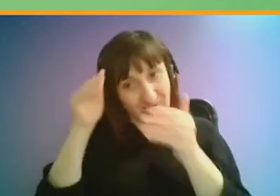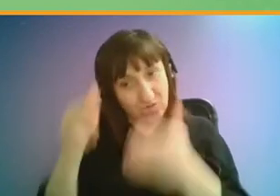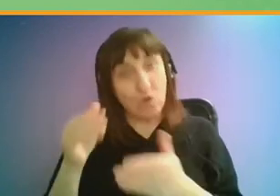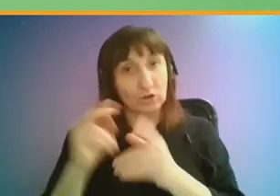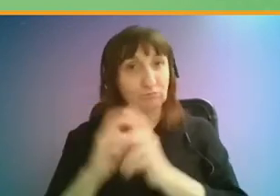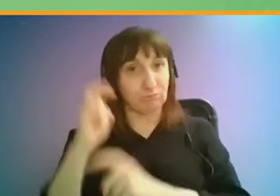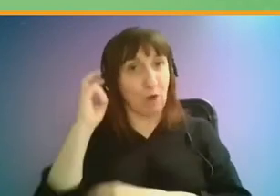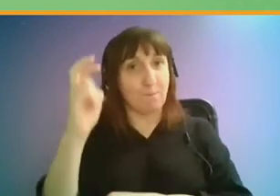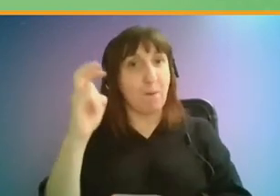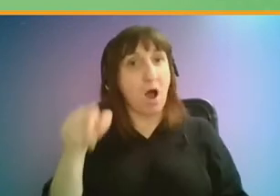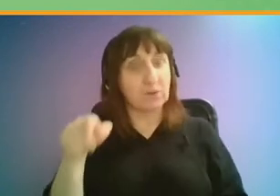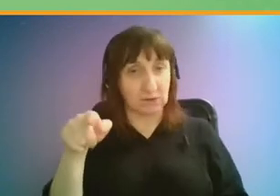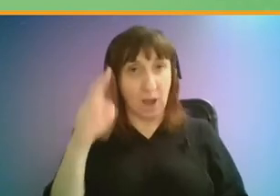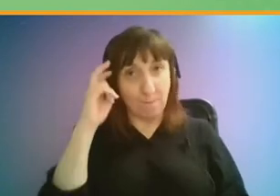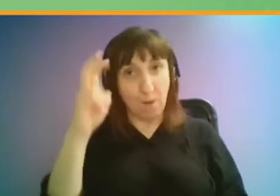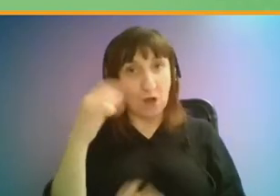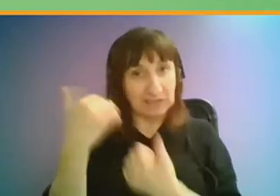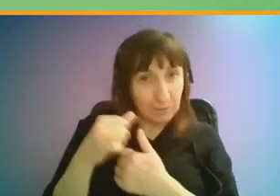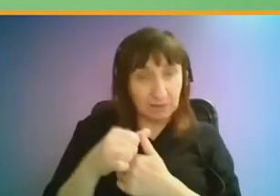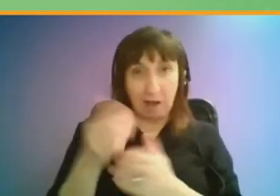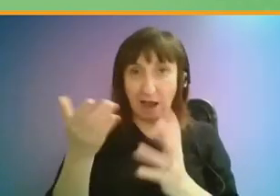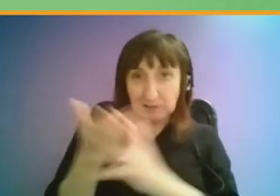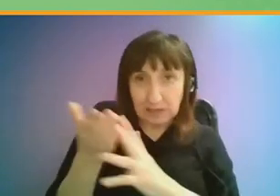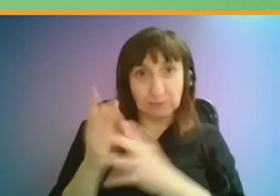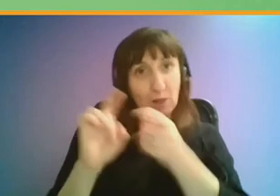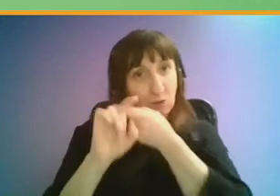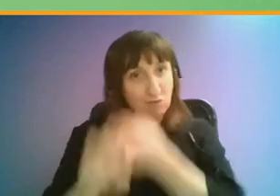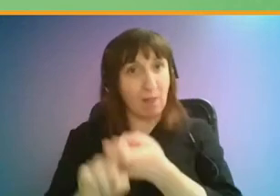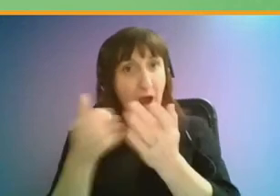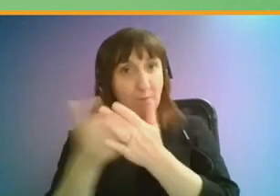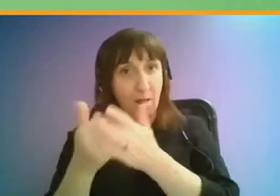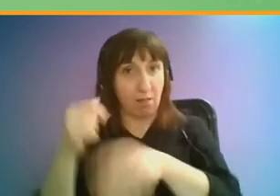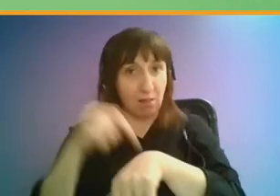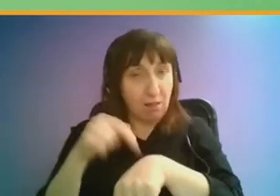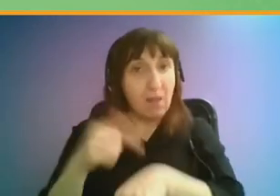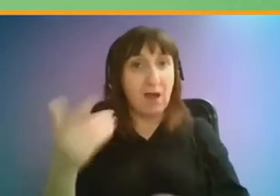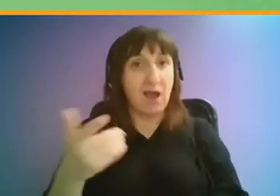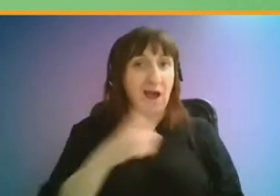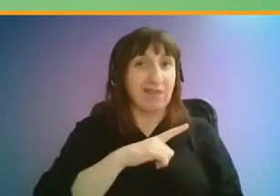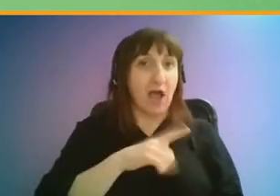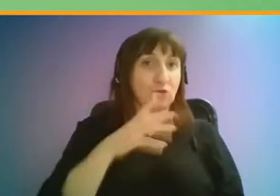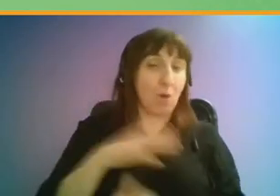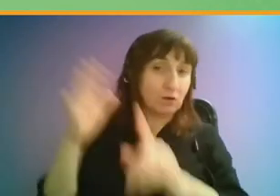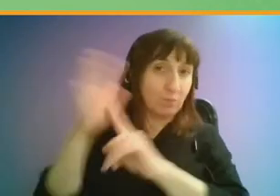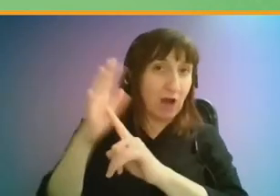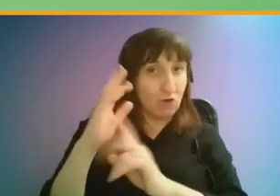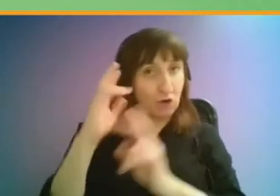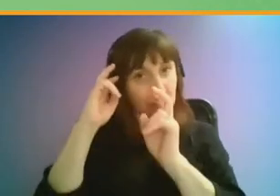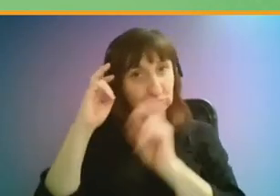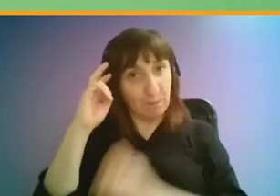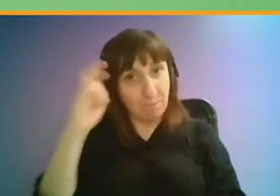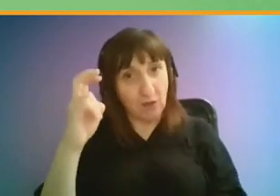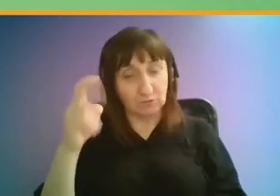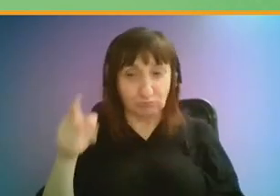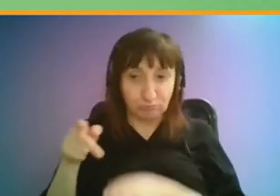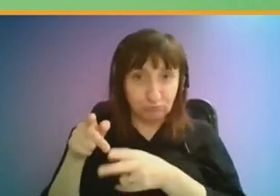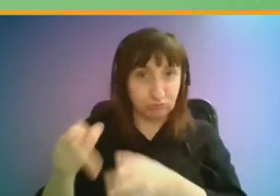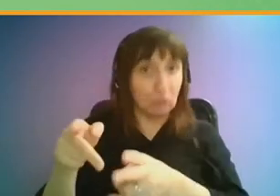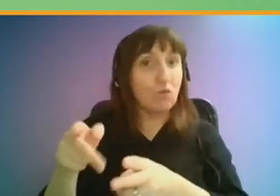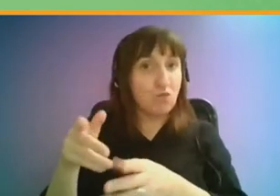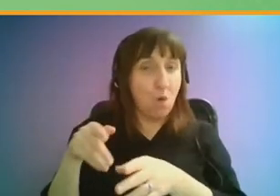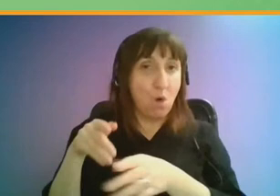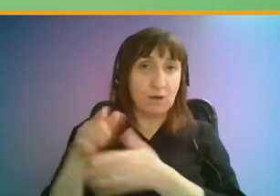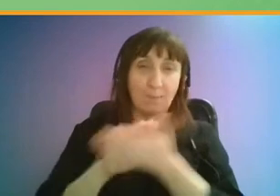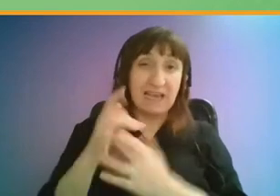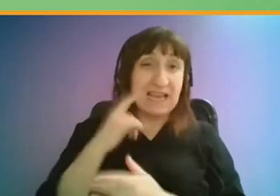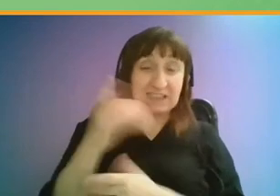the bus being convenient, accessible and reliable. So that's part of the reason for wanting to prioritise the bus on the roads to make